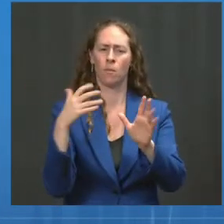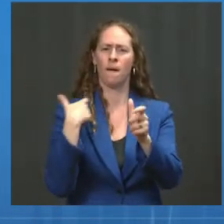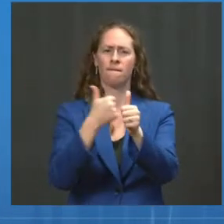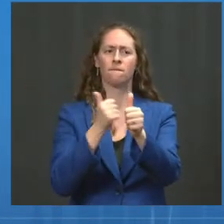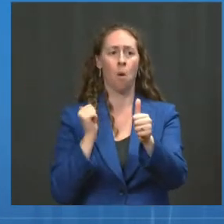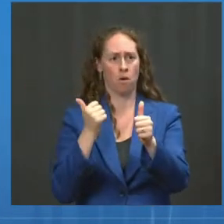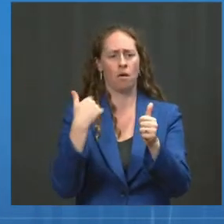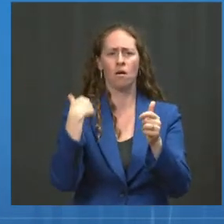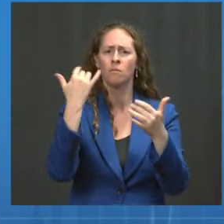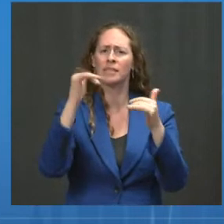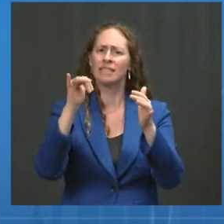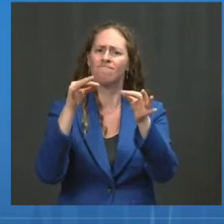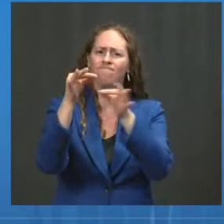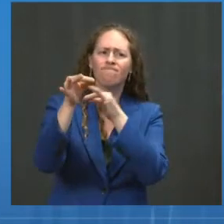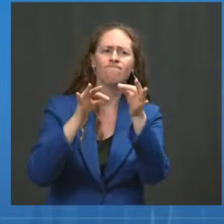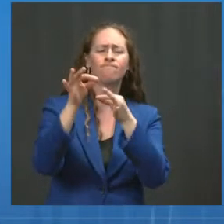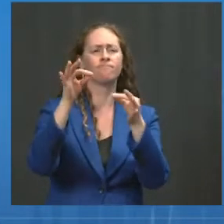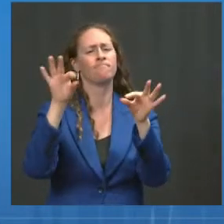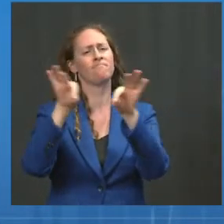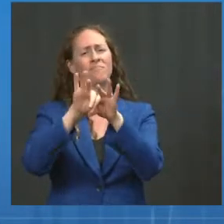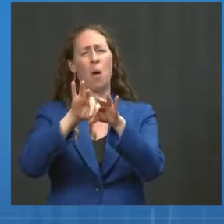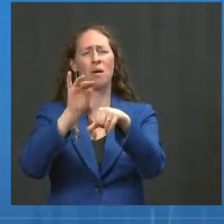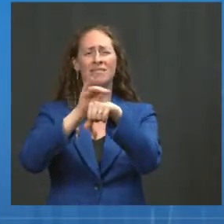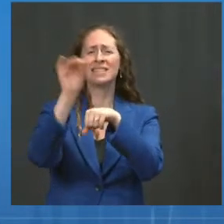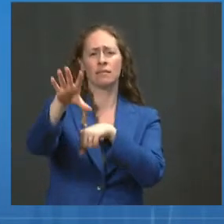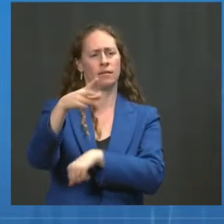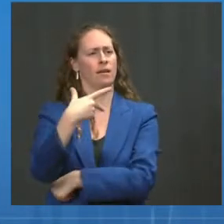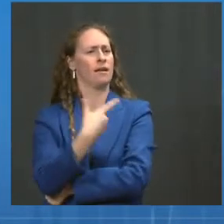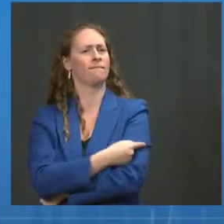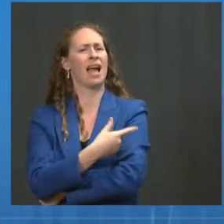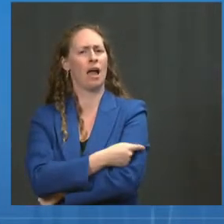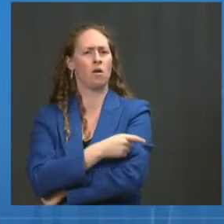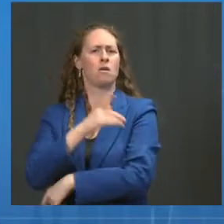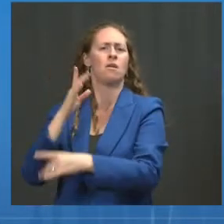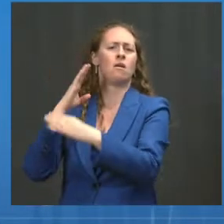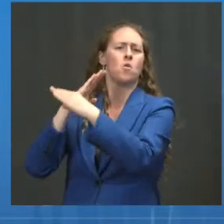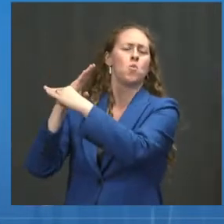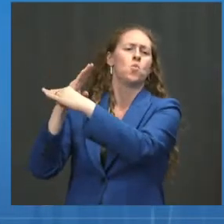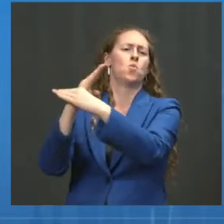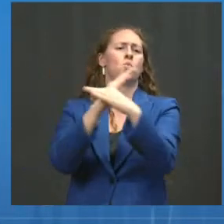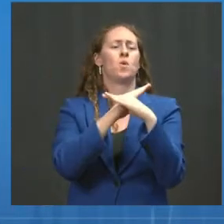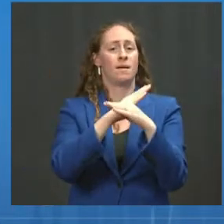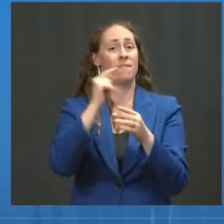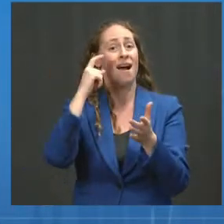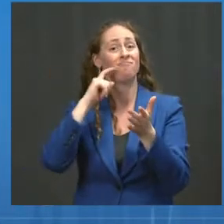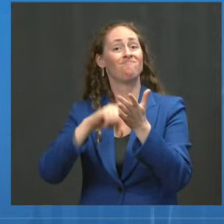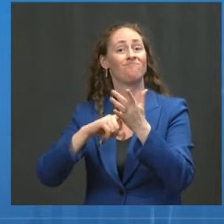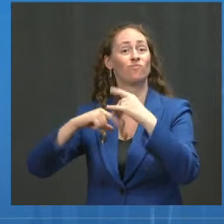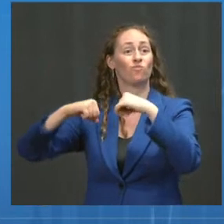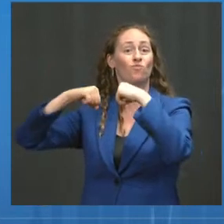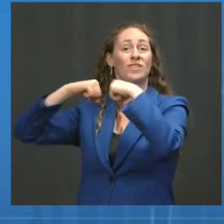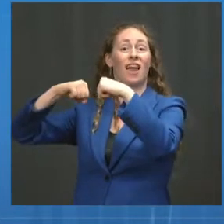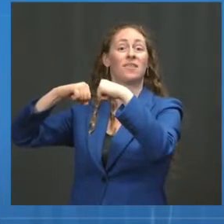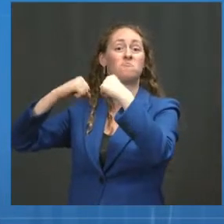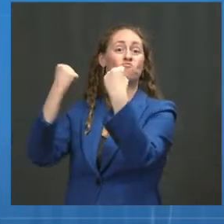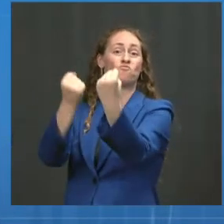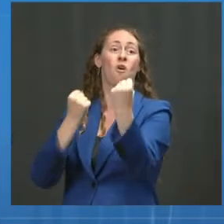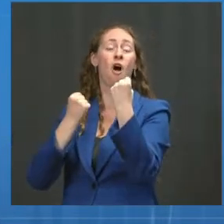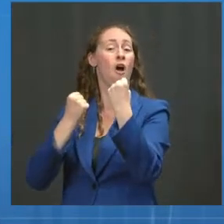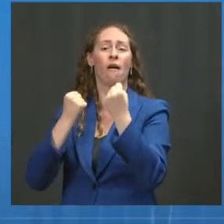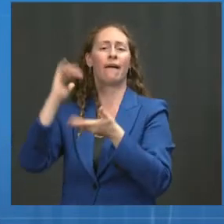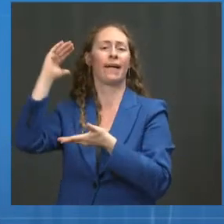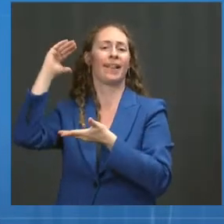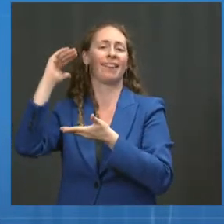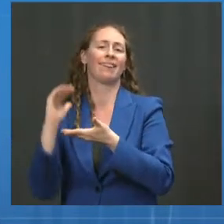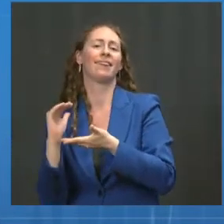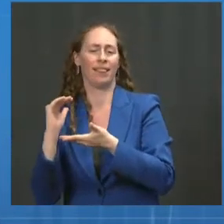infection is waning. And even though our vaccines are currently working well to prevent hospitalizations, we